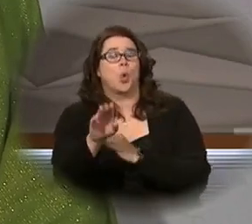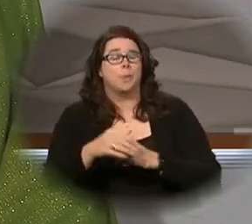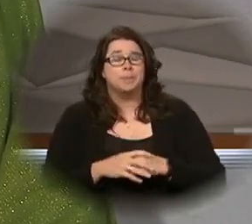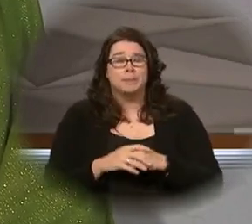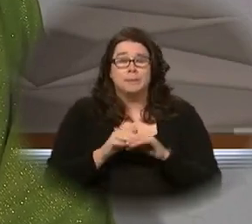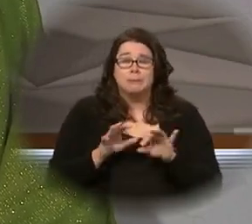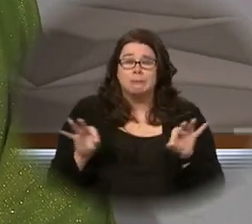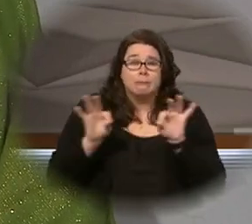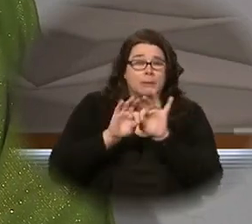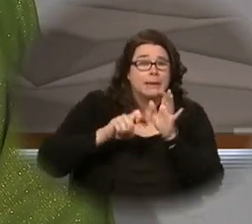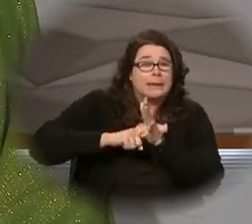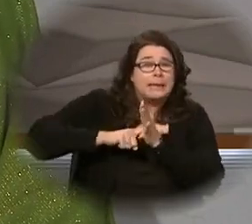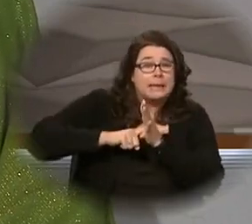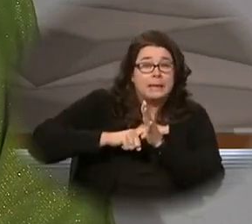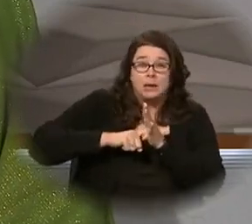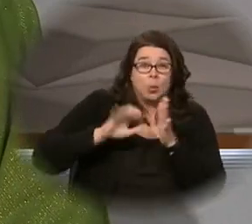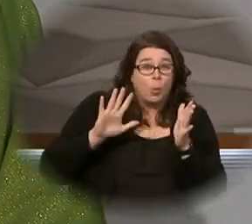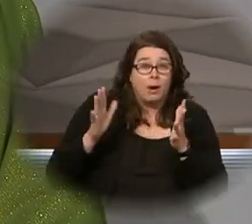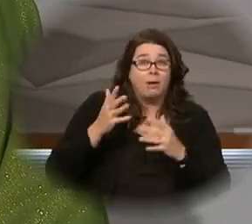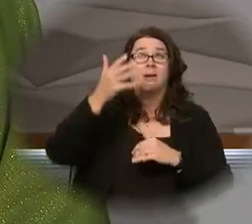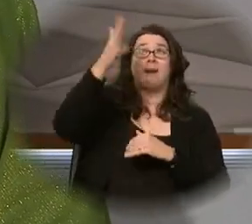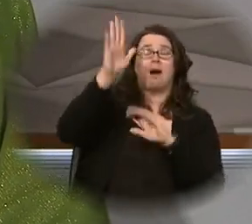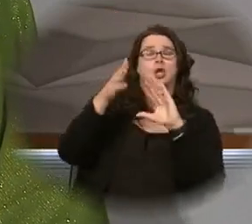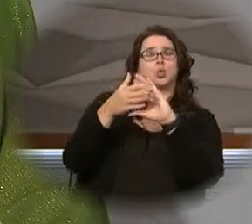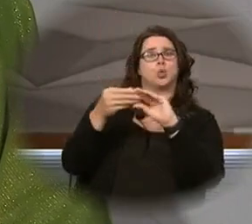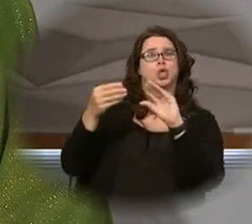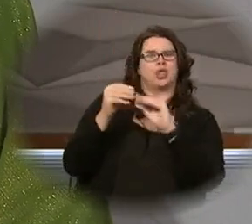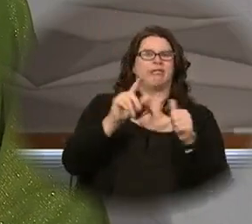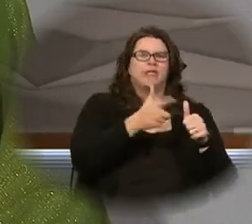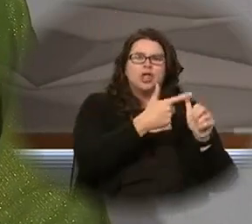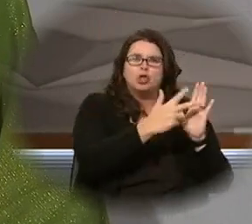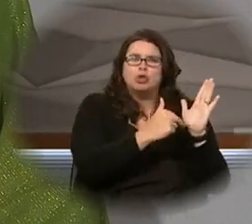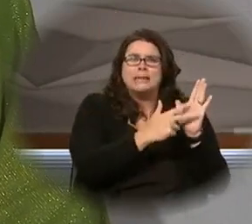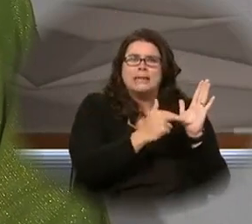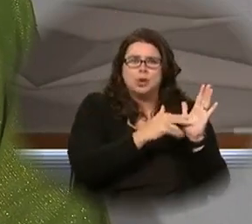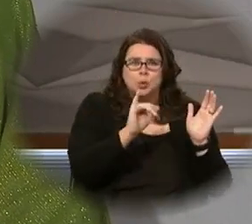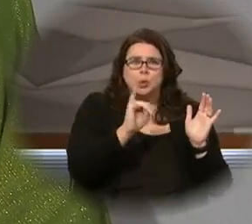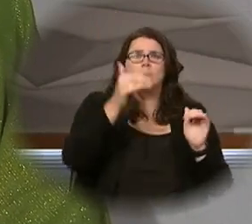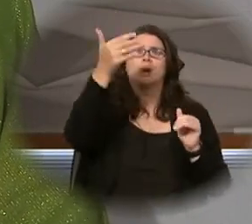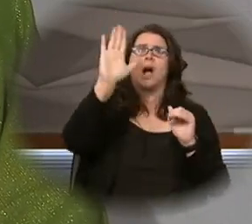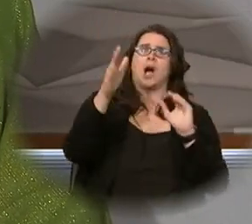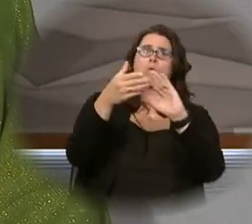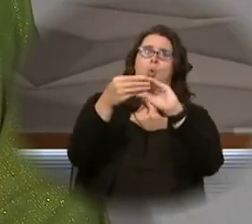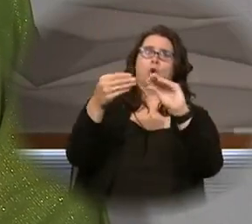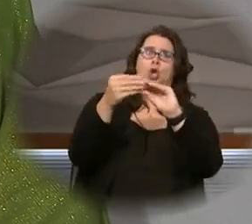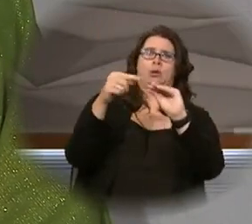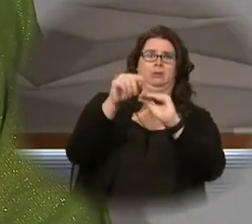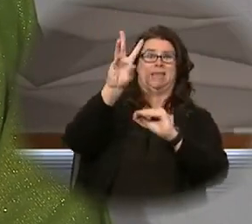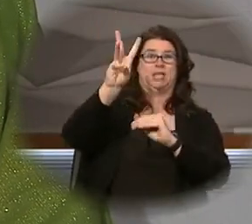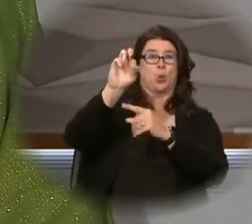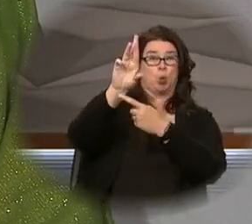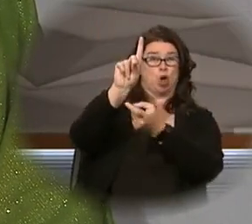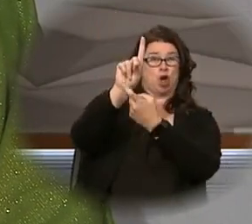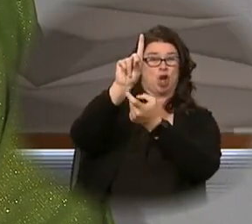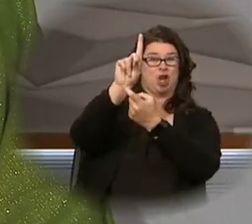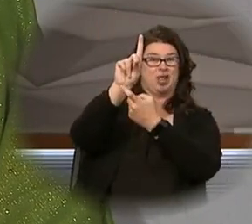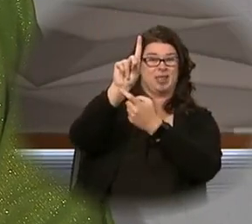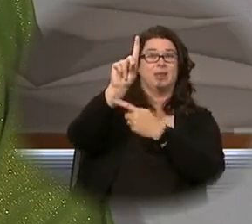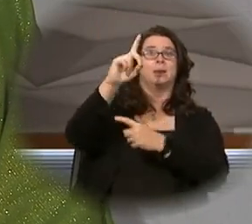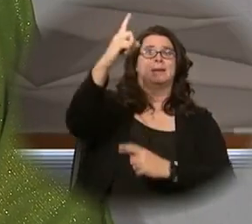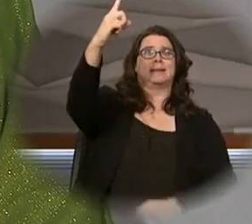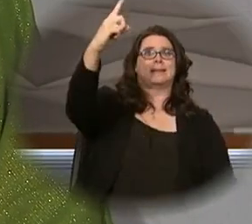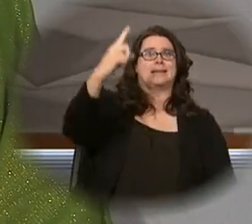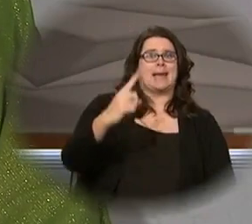of God's word, as was spoken about in the first reading also, that God's word that is sent and